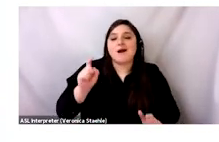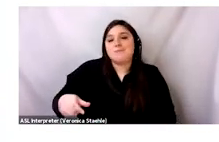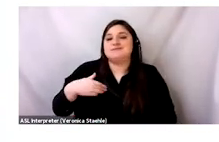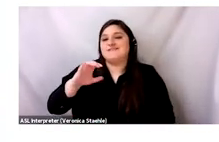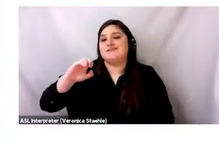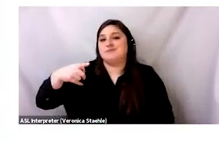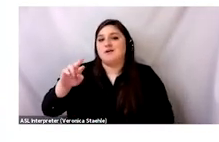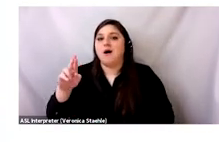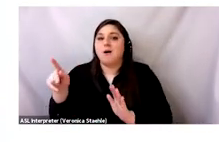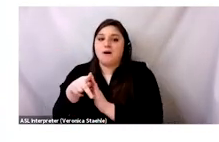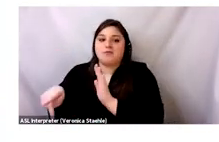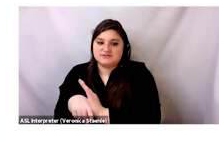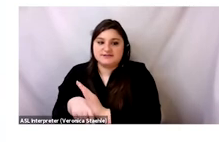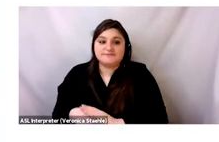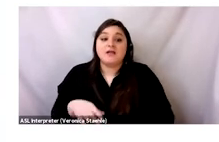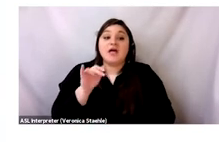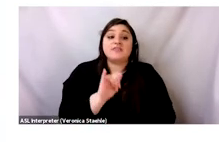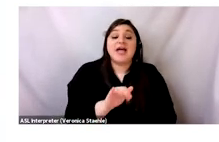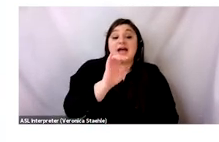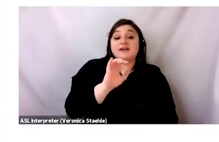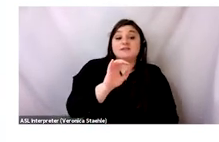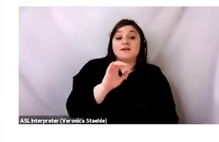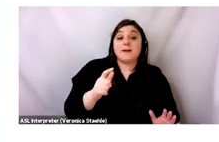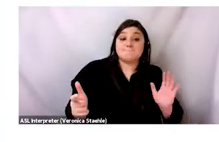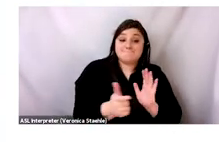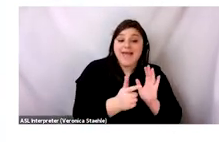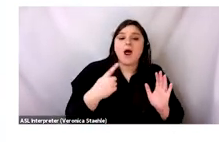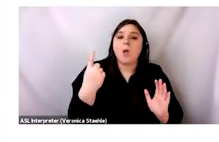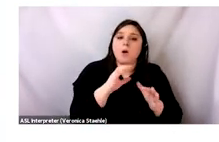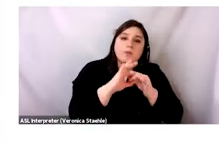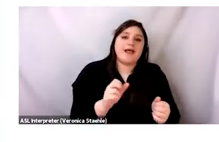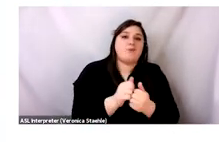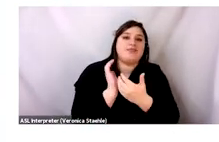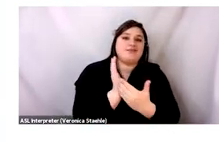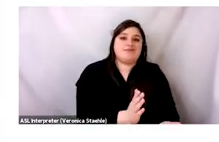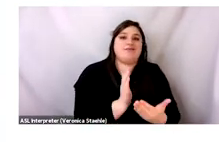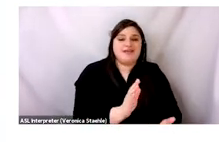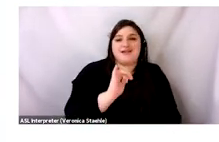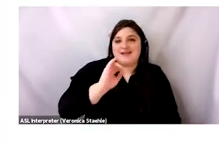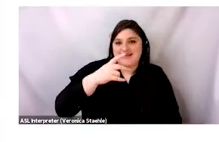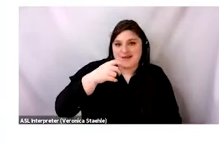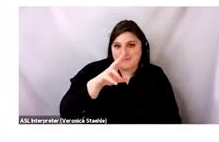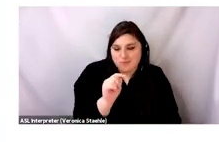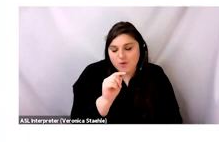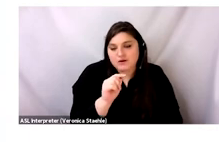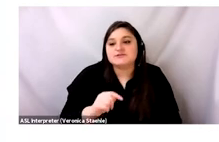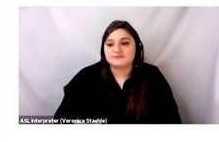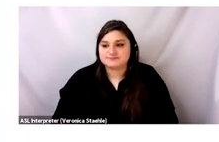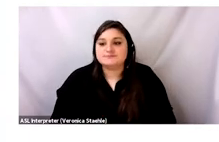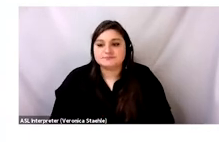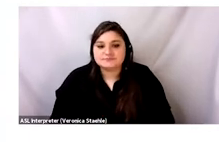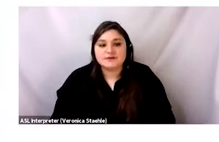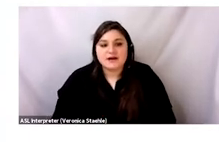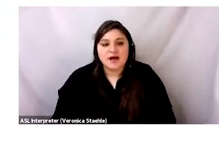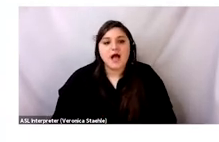One is a ban, and the second is EPR policies. So the conversation around secondhand clothing bans are always about imports. And we